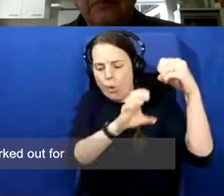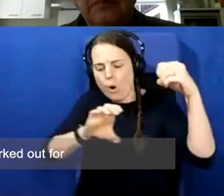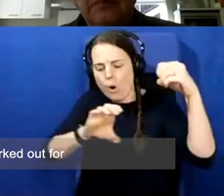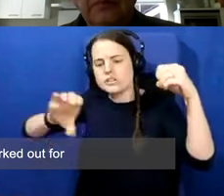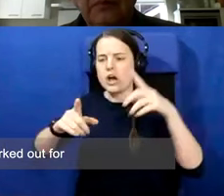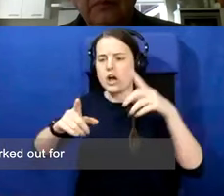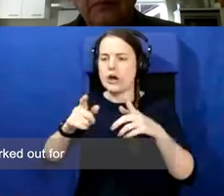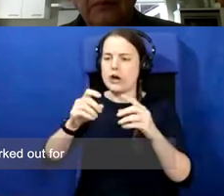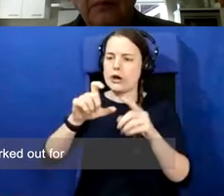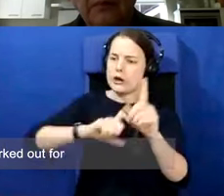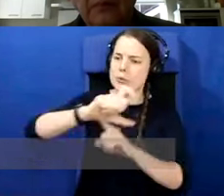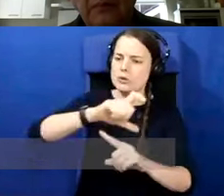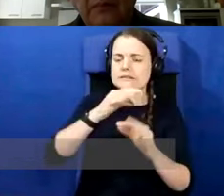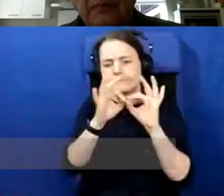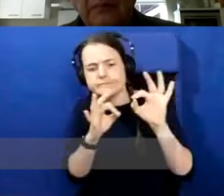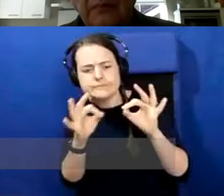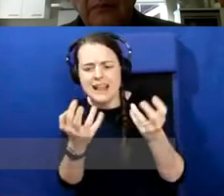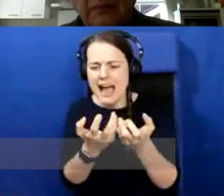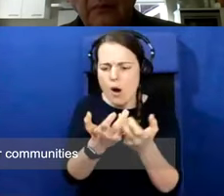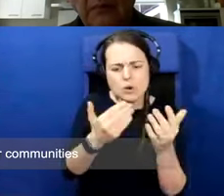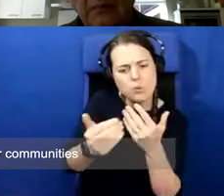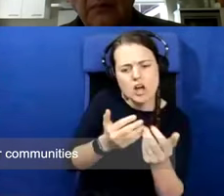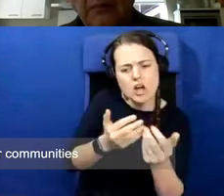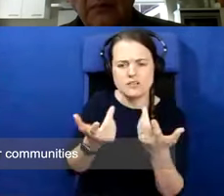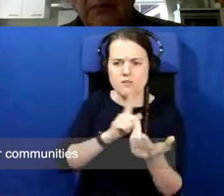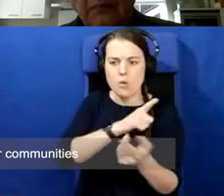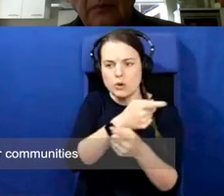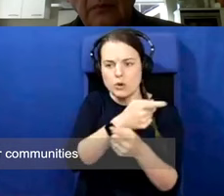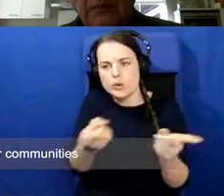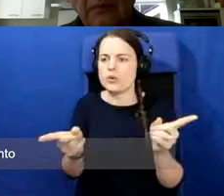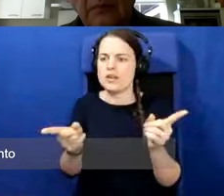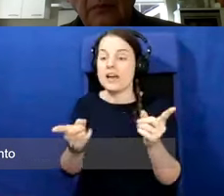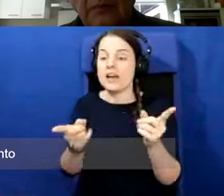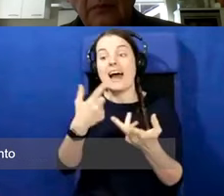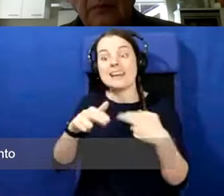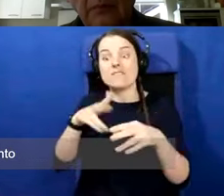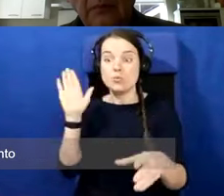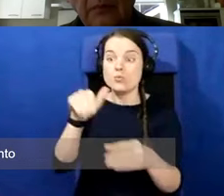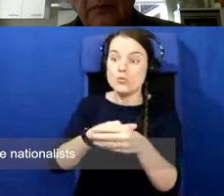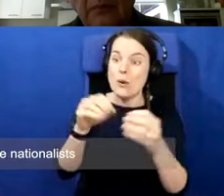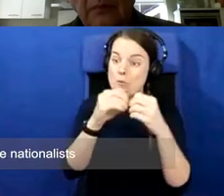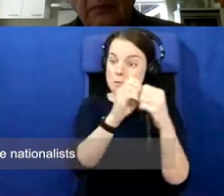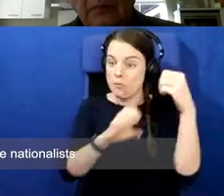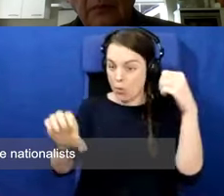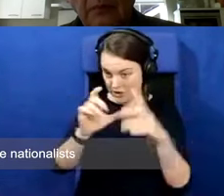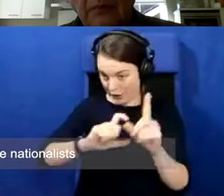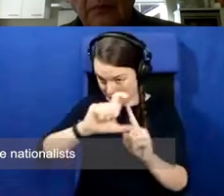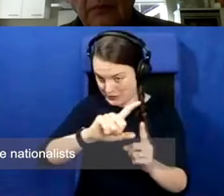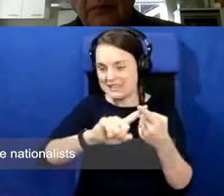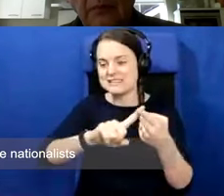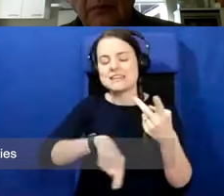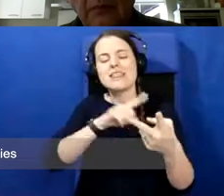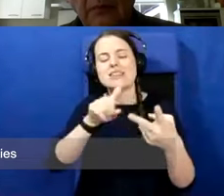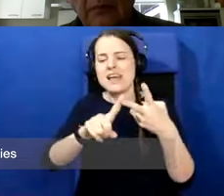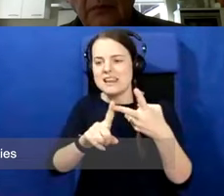worked out for them. And once you get into the border communities, you will also get into communities where there are nationalist